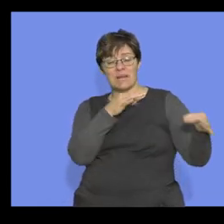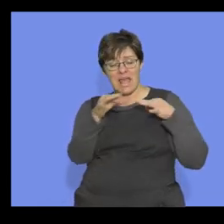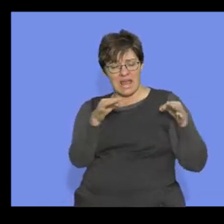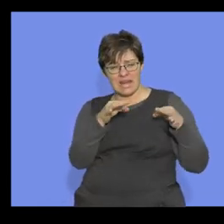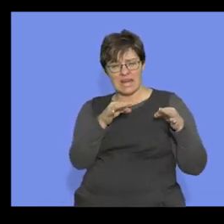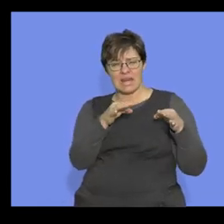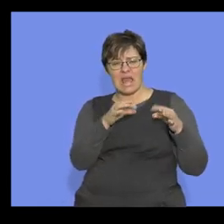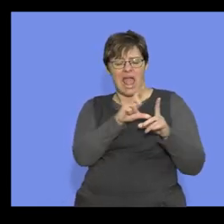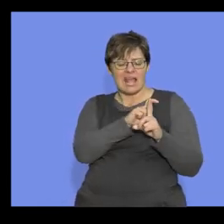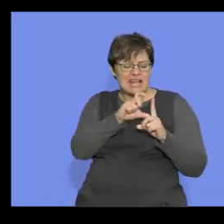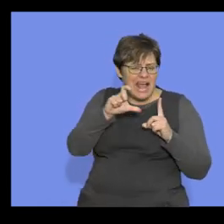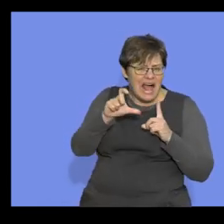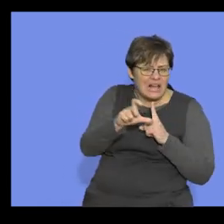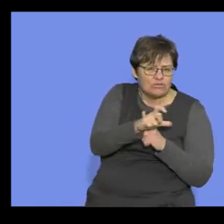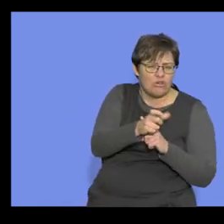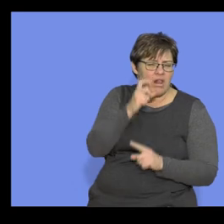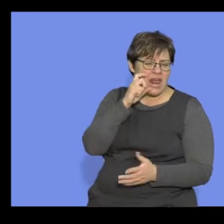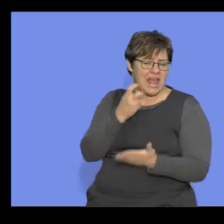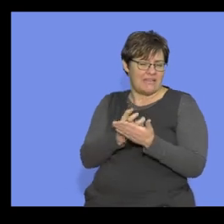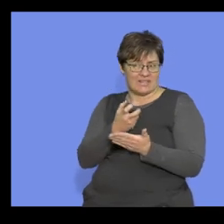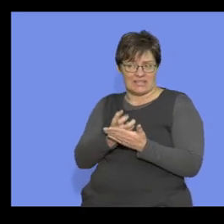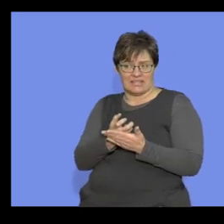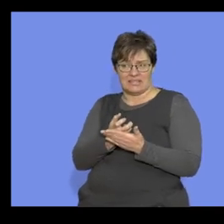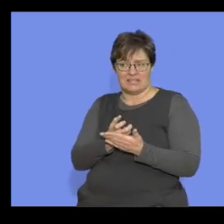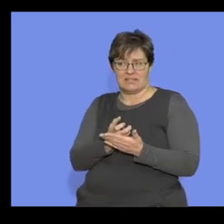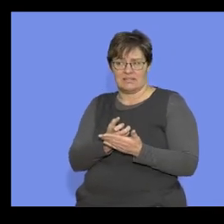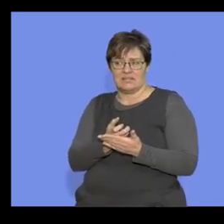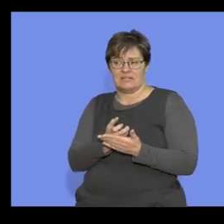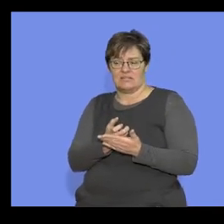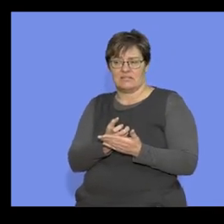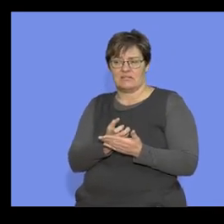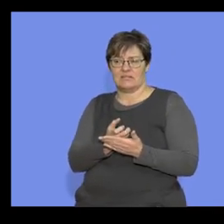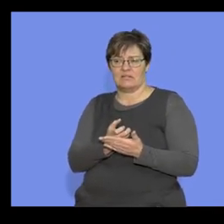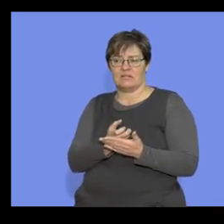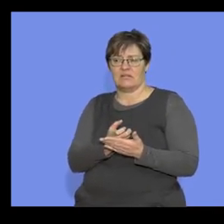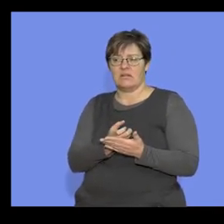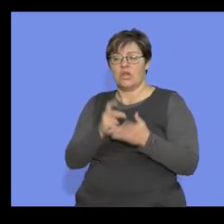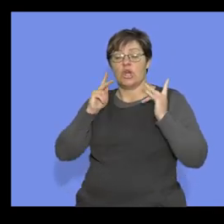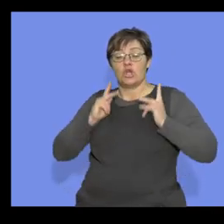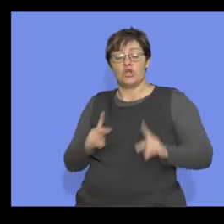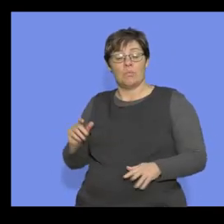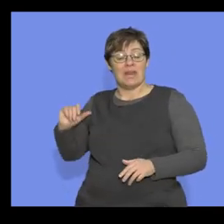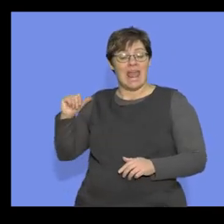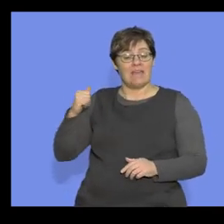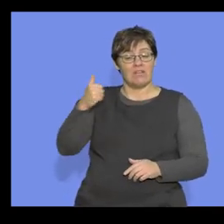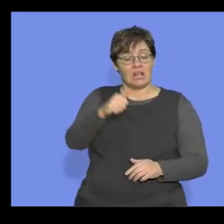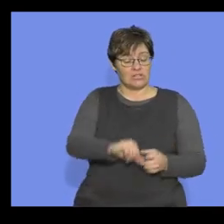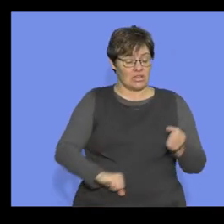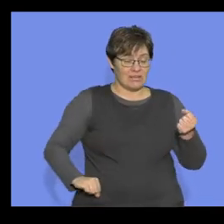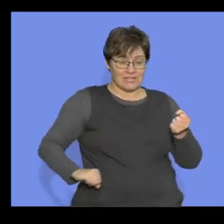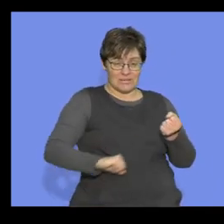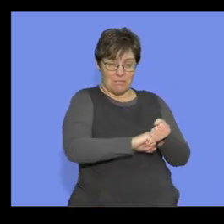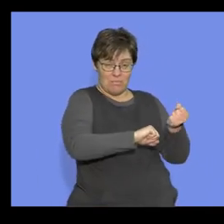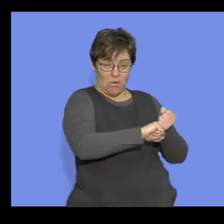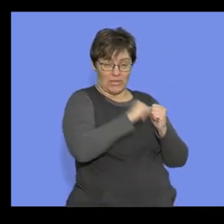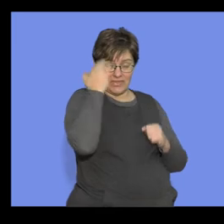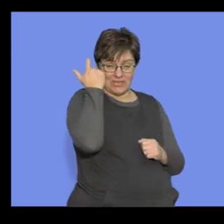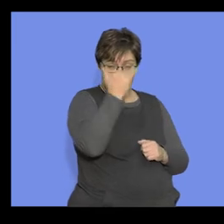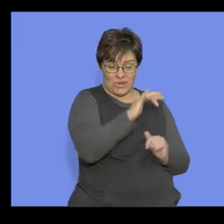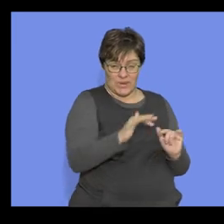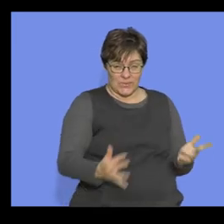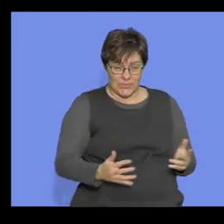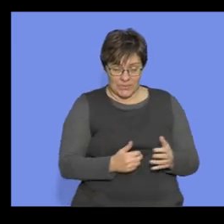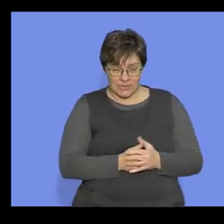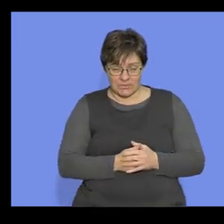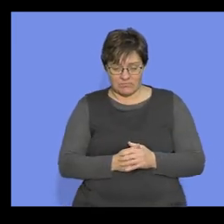Describe how cultural evidence, right, is used to support the theory of human